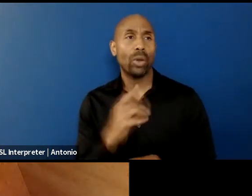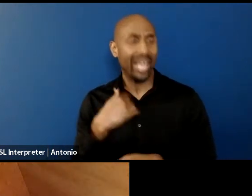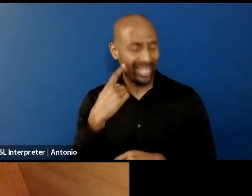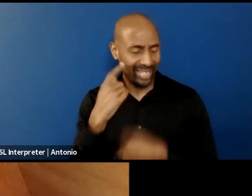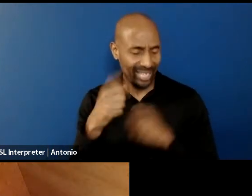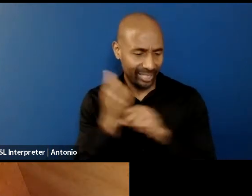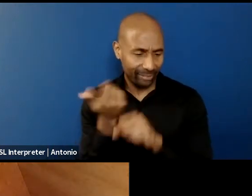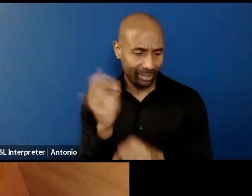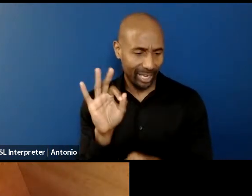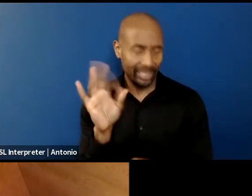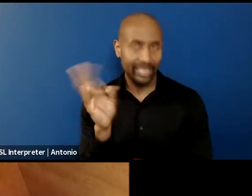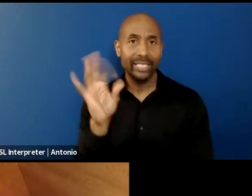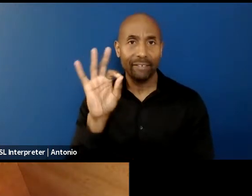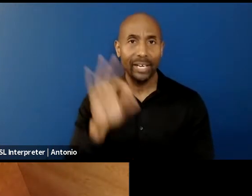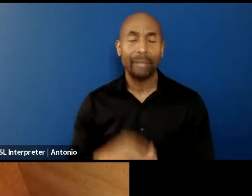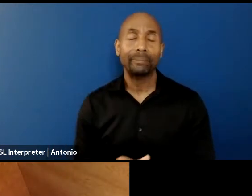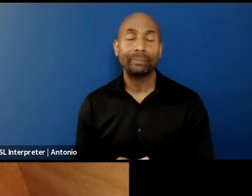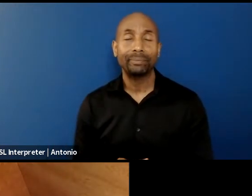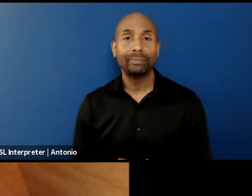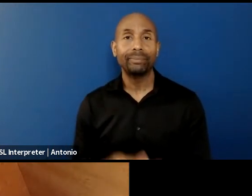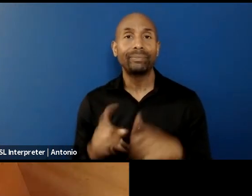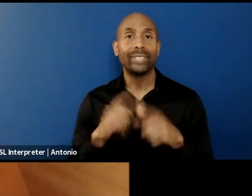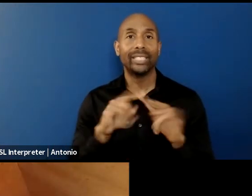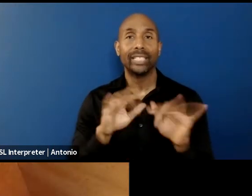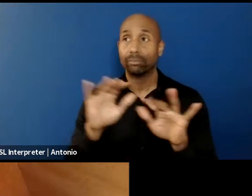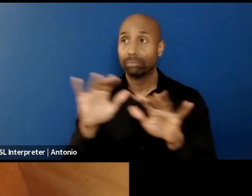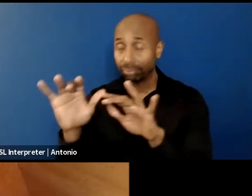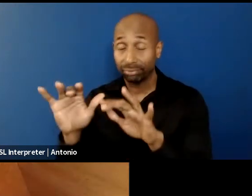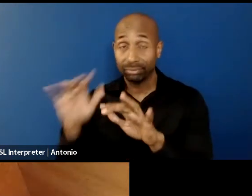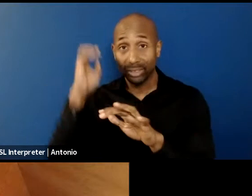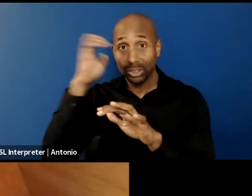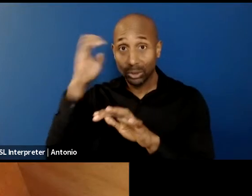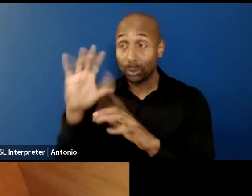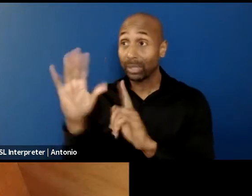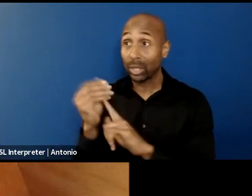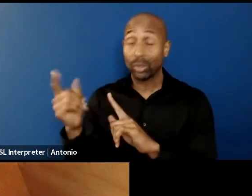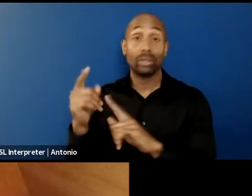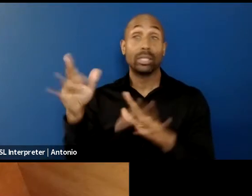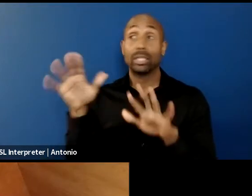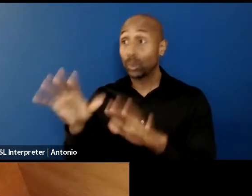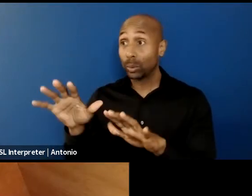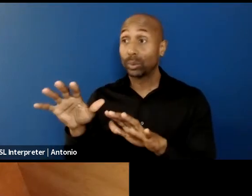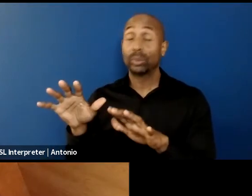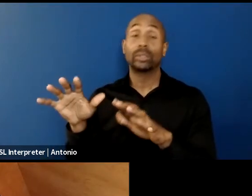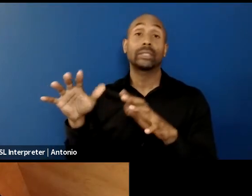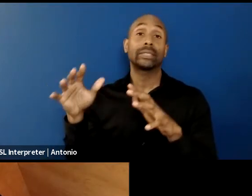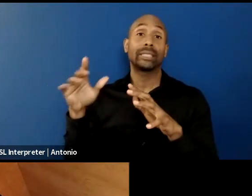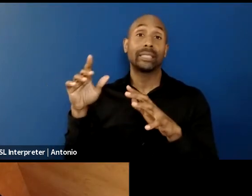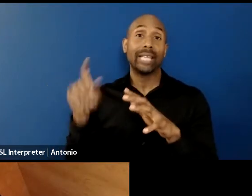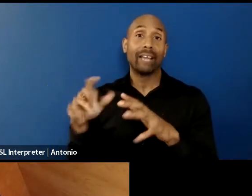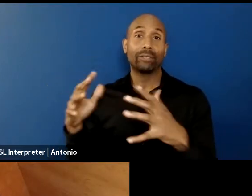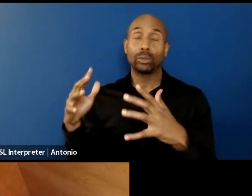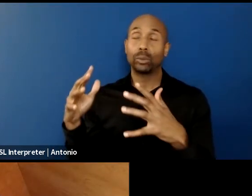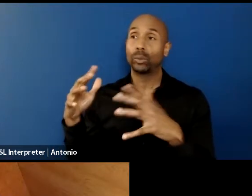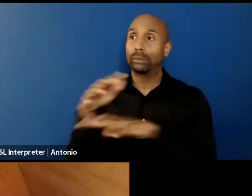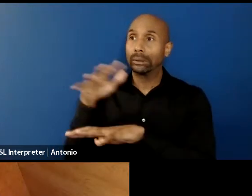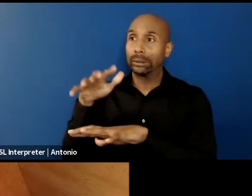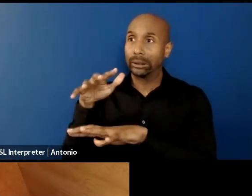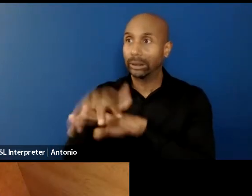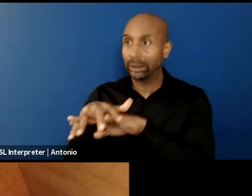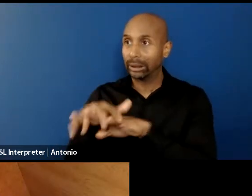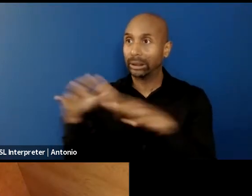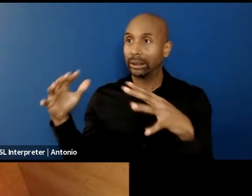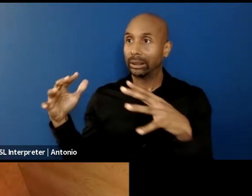And the whole assimilation to European culture, which eventually you ended up in Denmark, and that was a pure